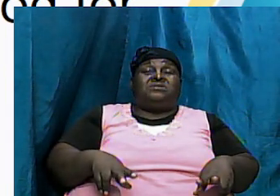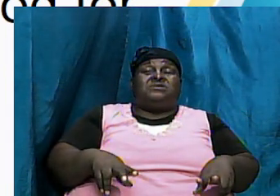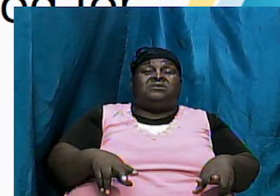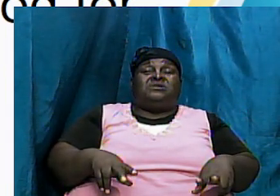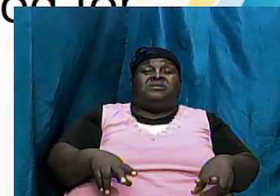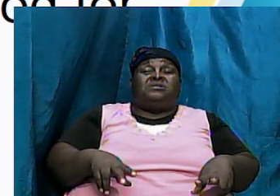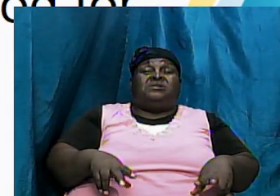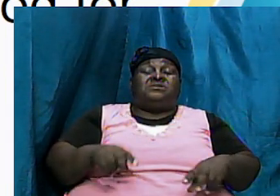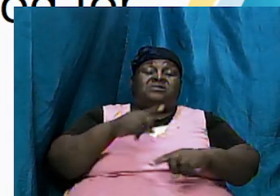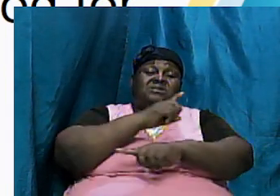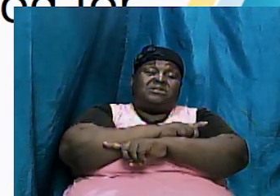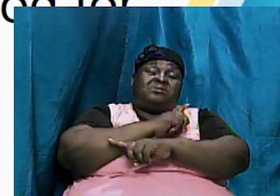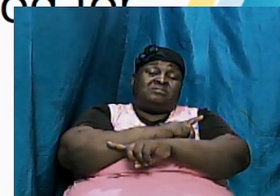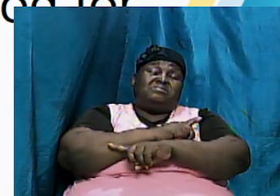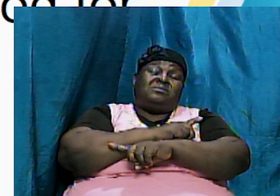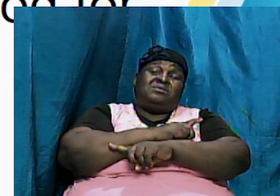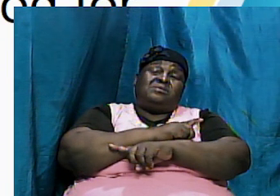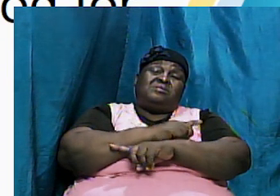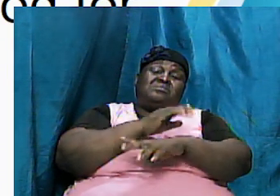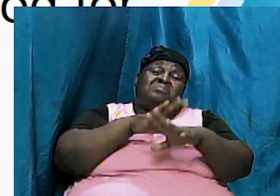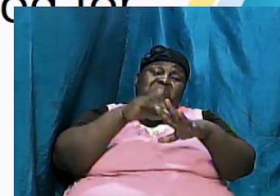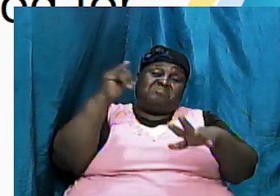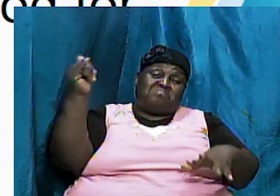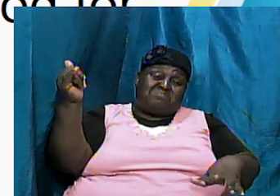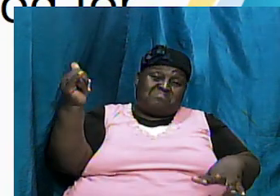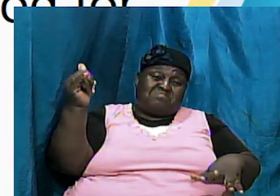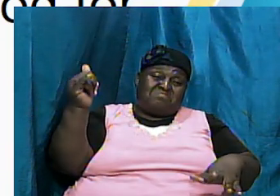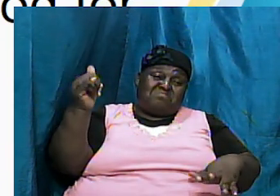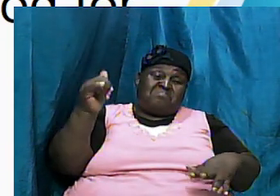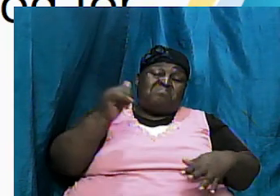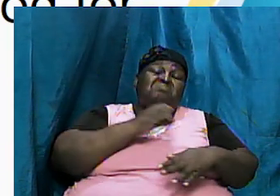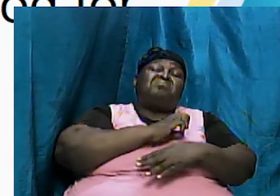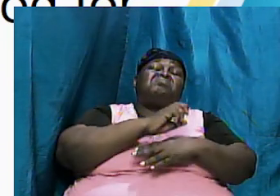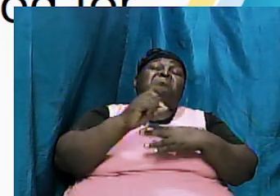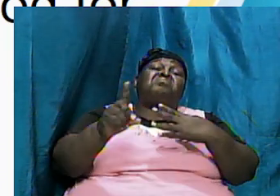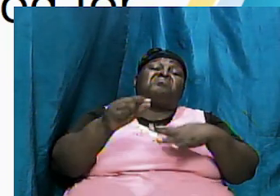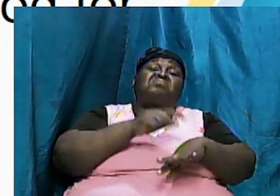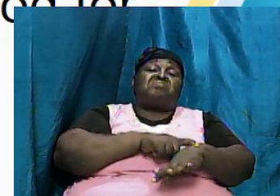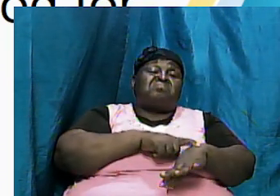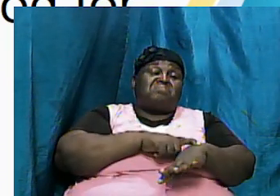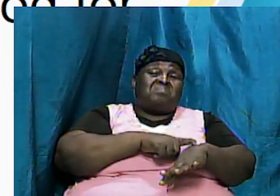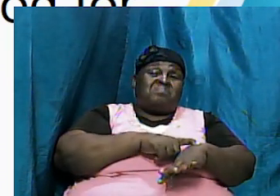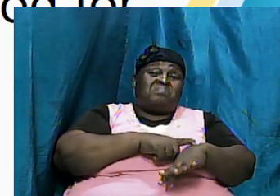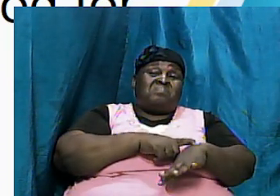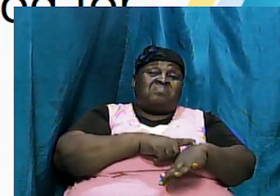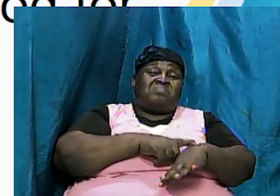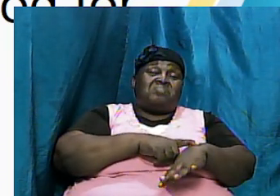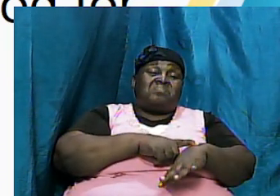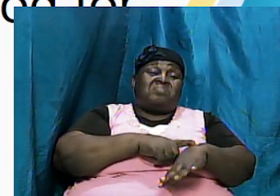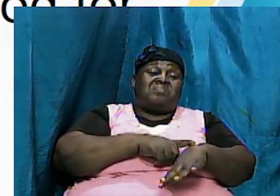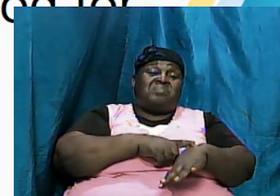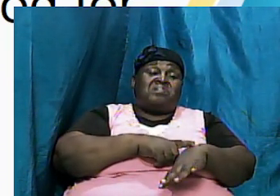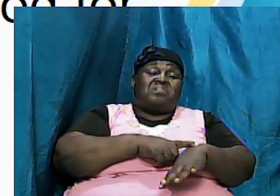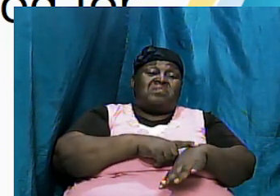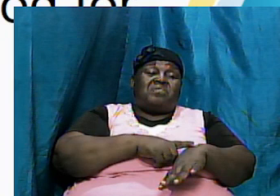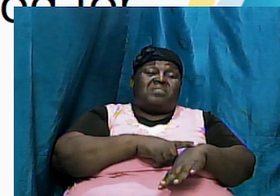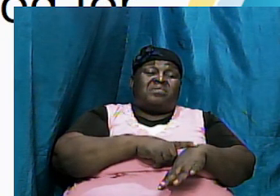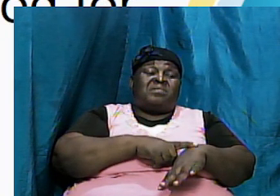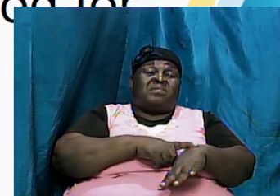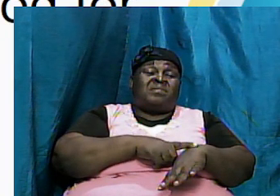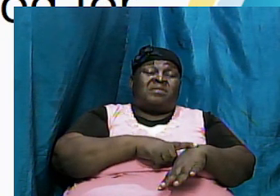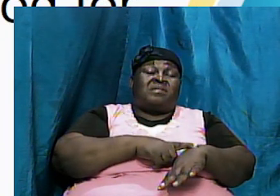at the day that we will call days of the end time a civilization that